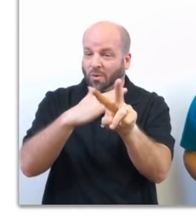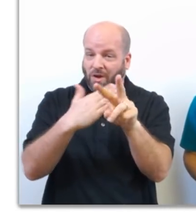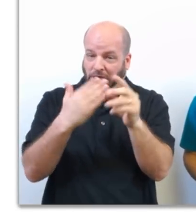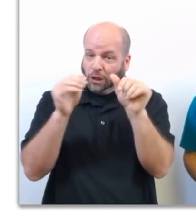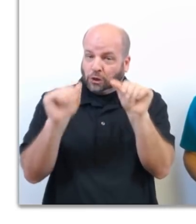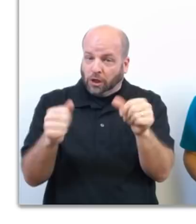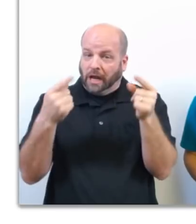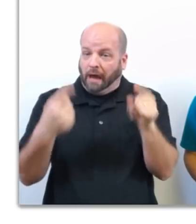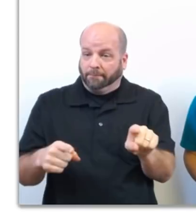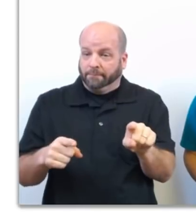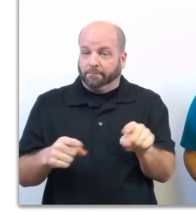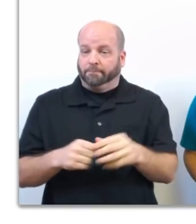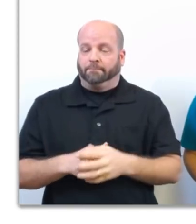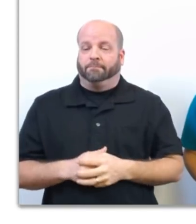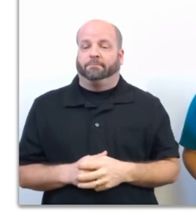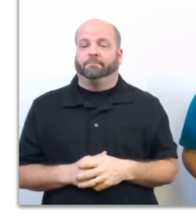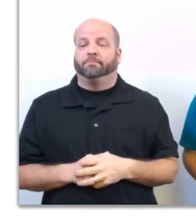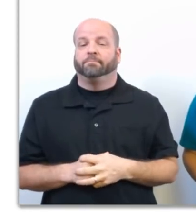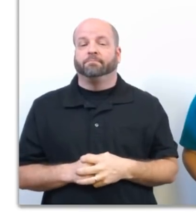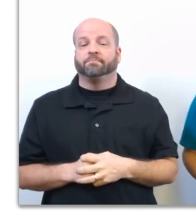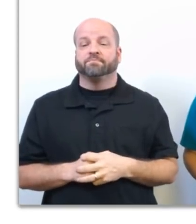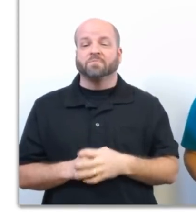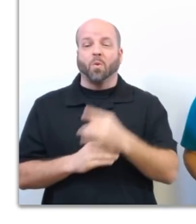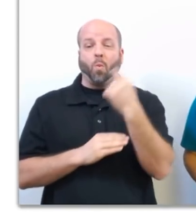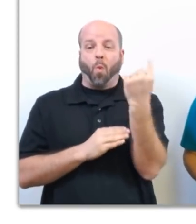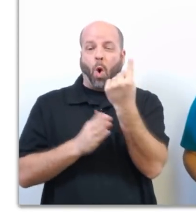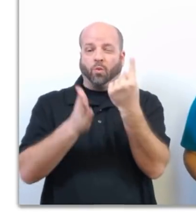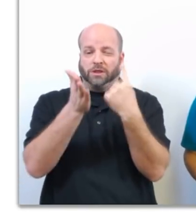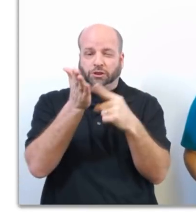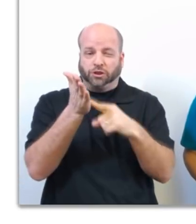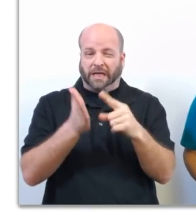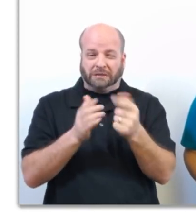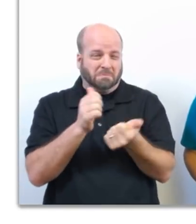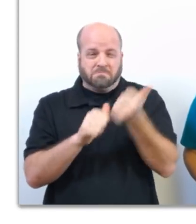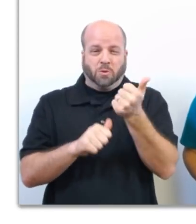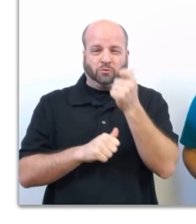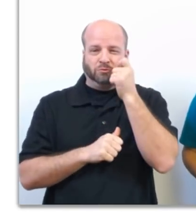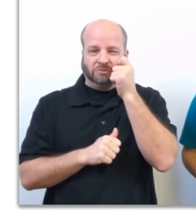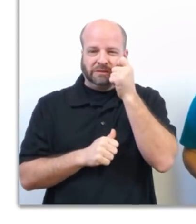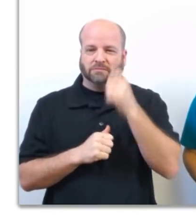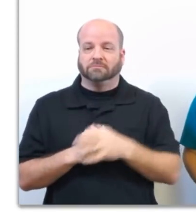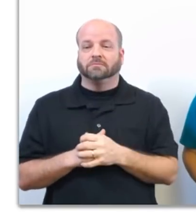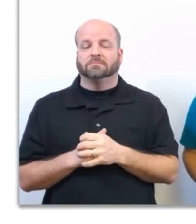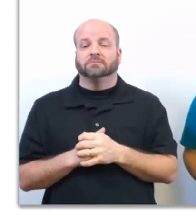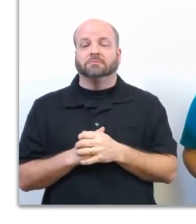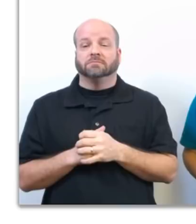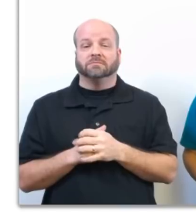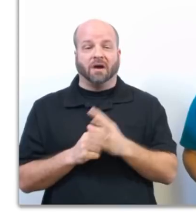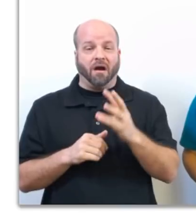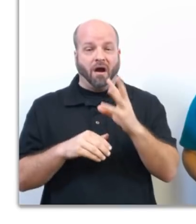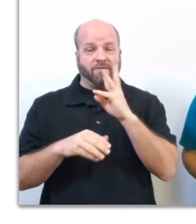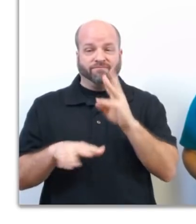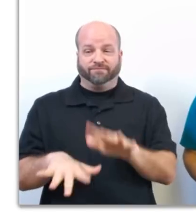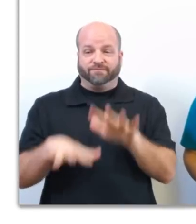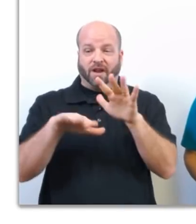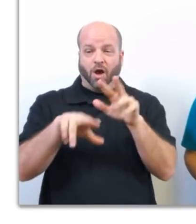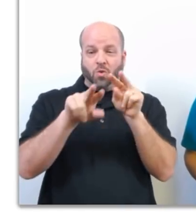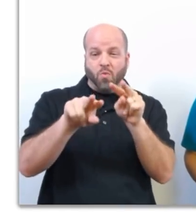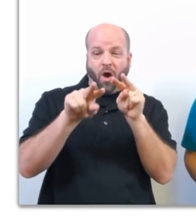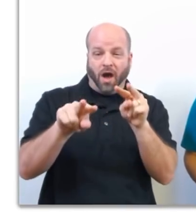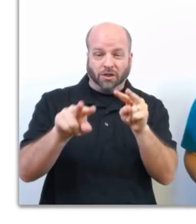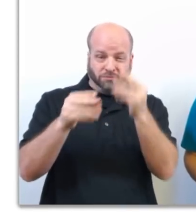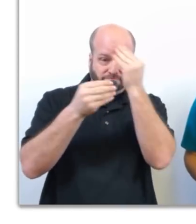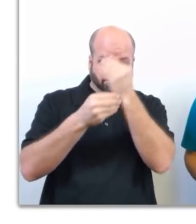favorable for flooding. Always check for the latest updates. A flood watch is issued when conditions are